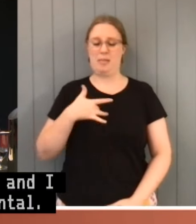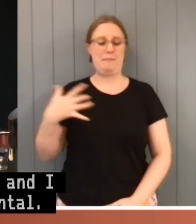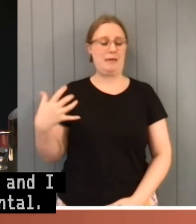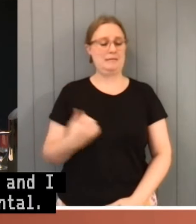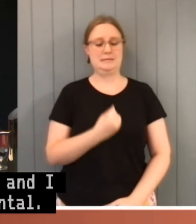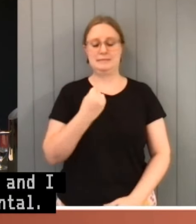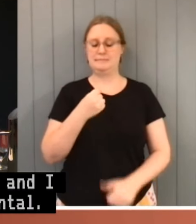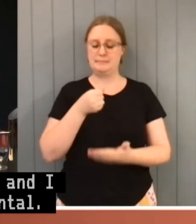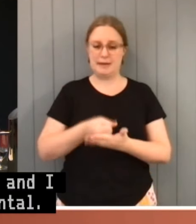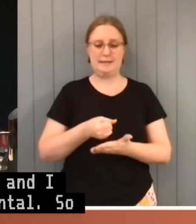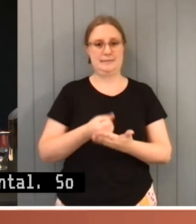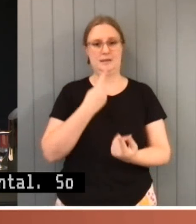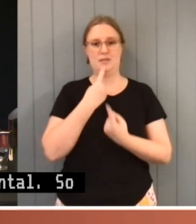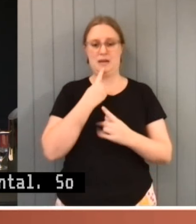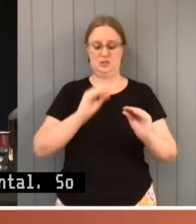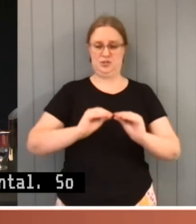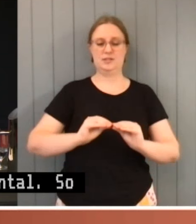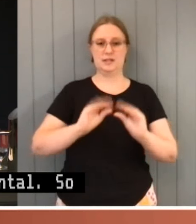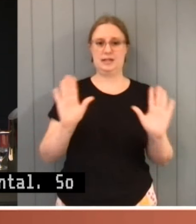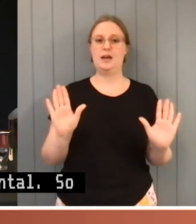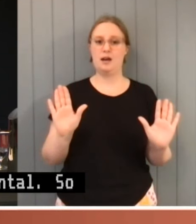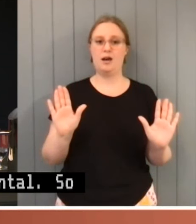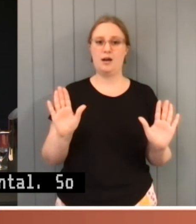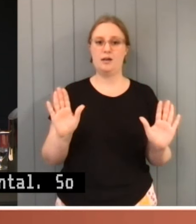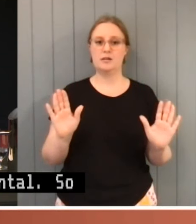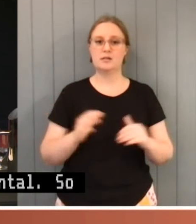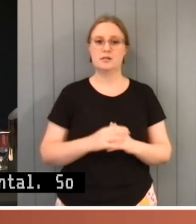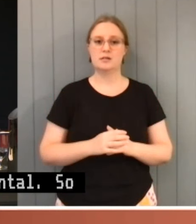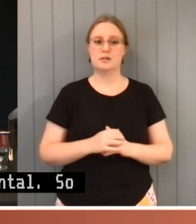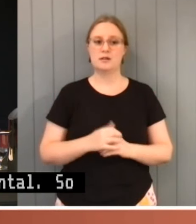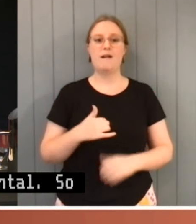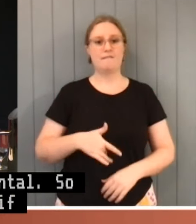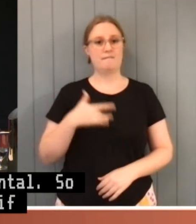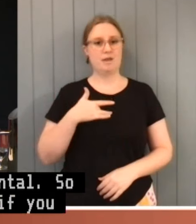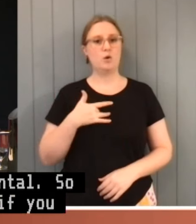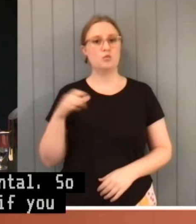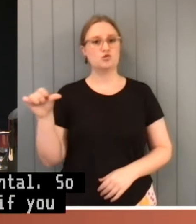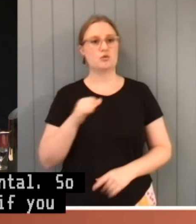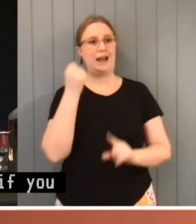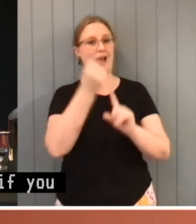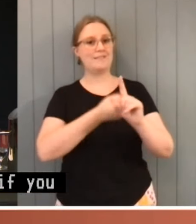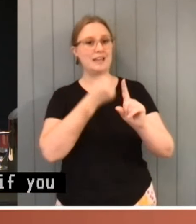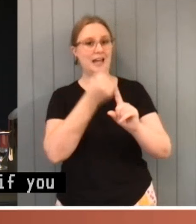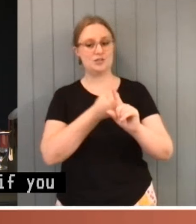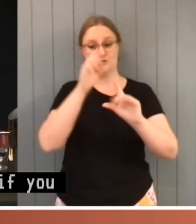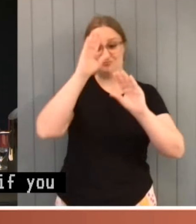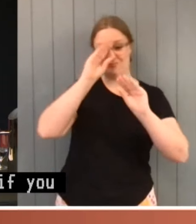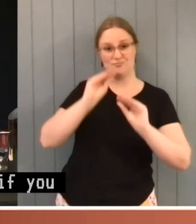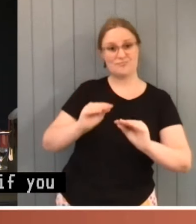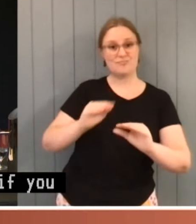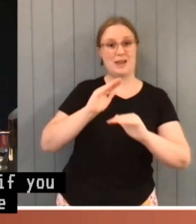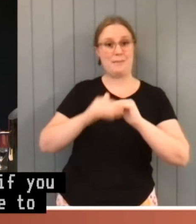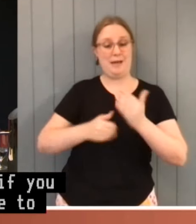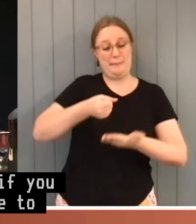if you like, advocate for exposure to these things from the very earliest possible